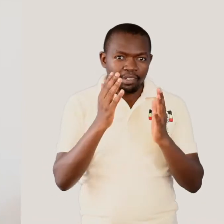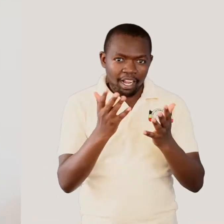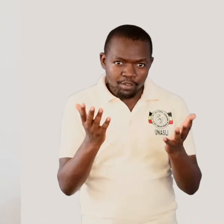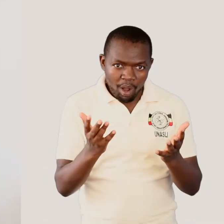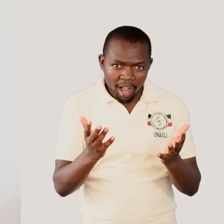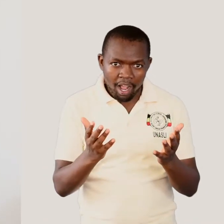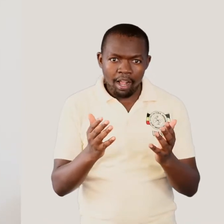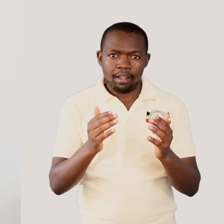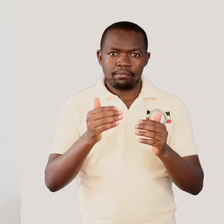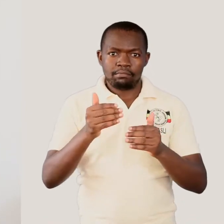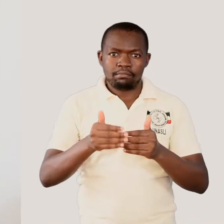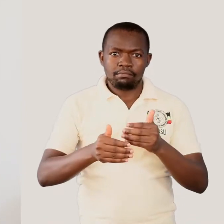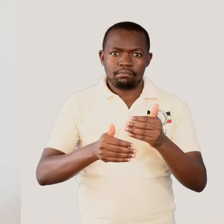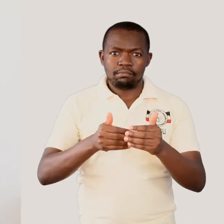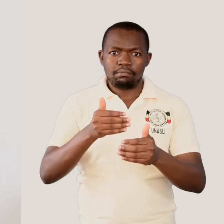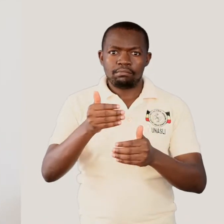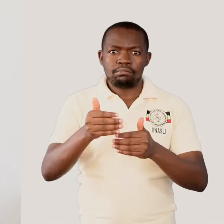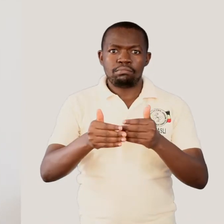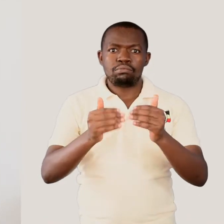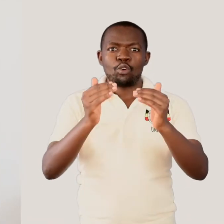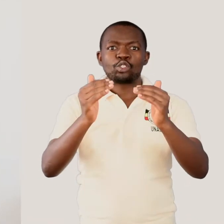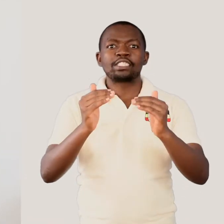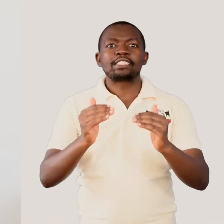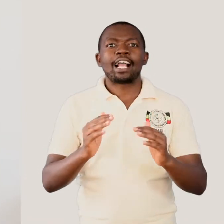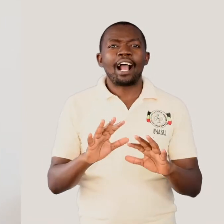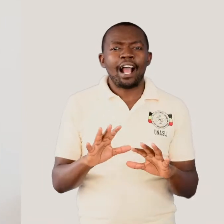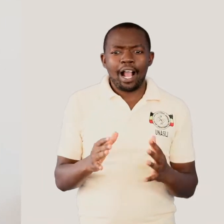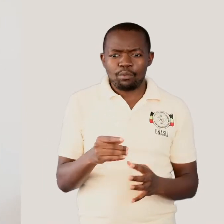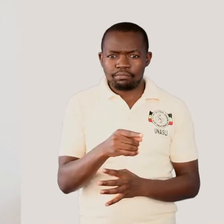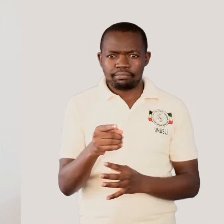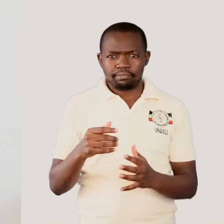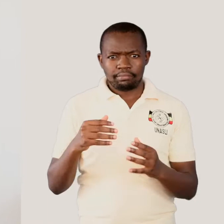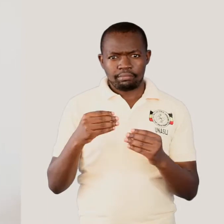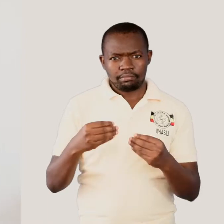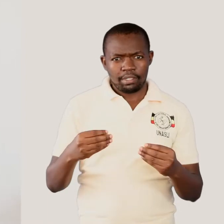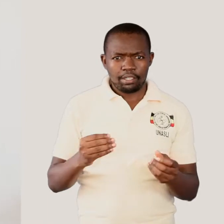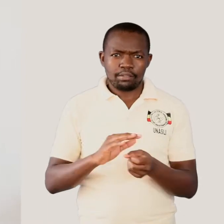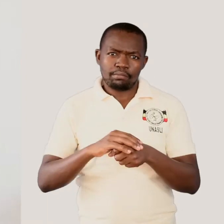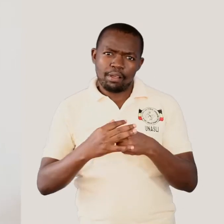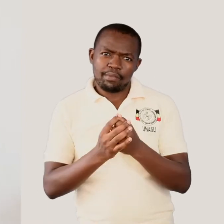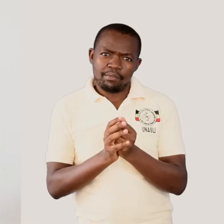processes by which these products are made.